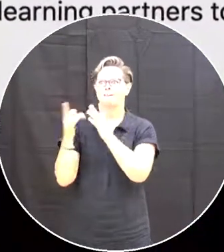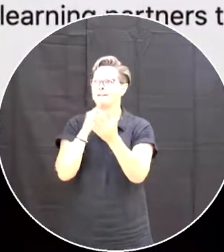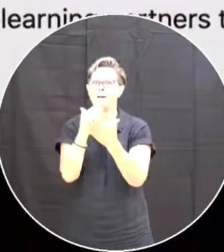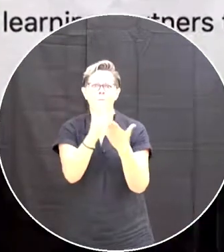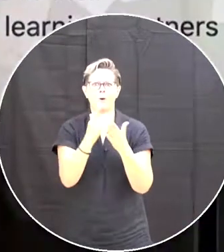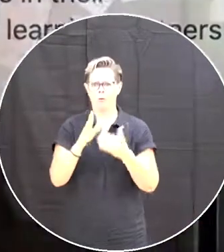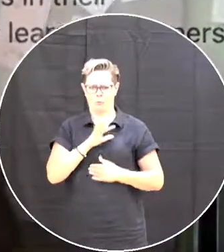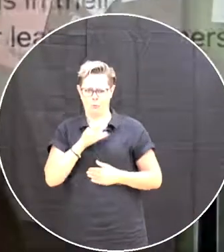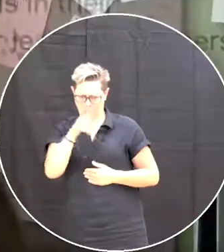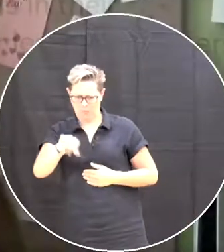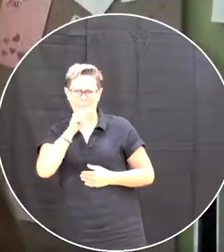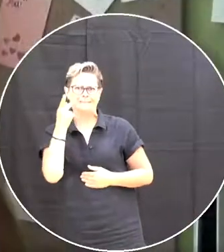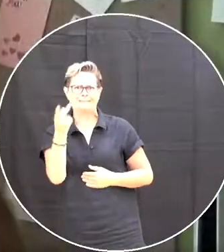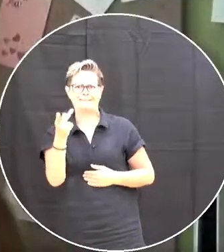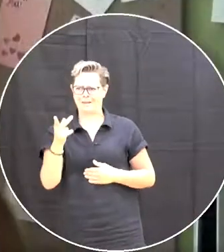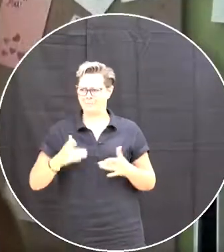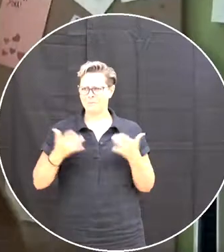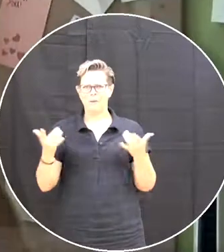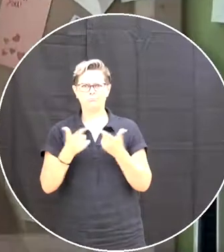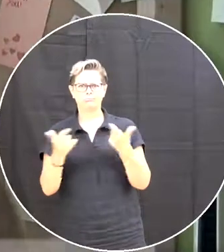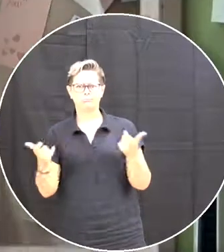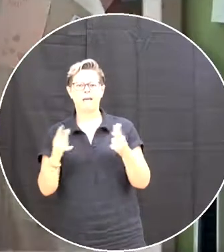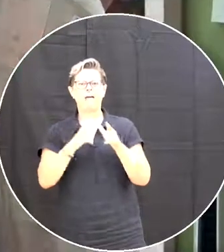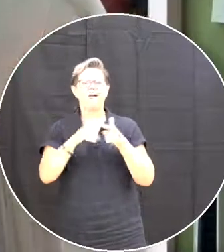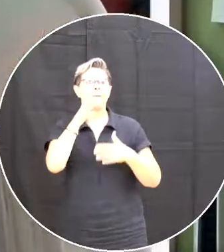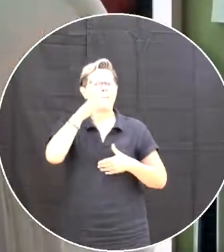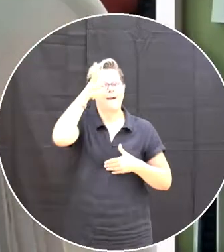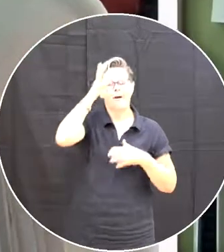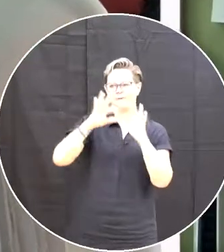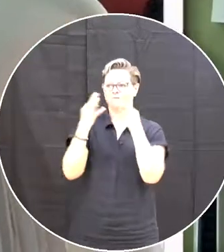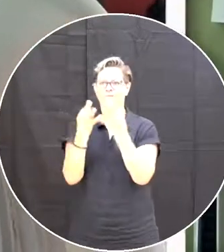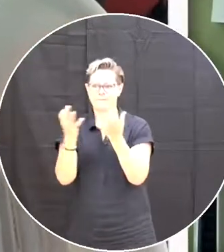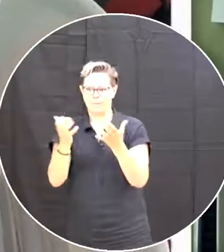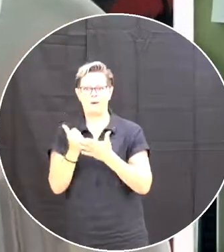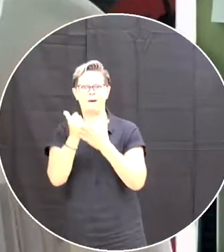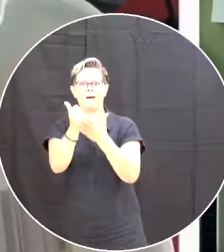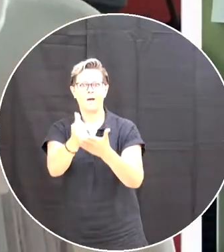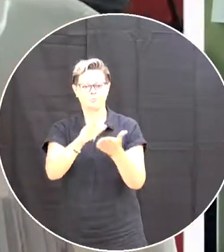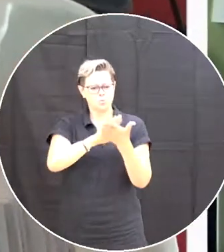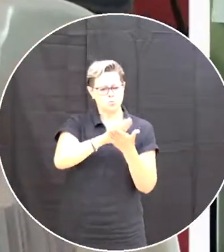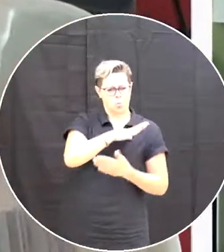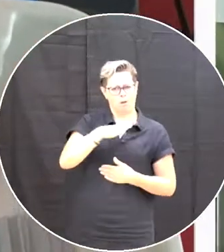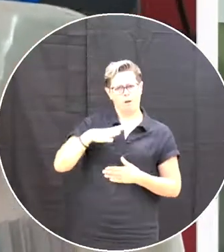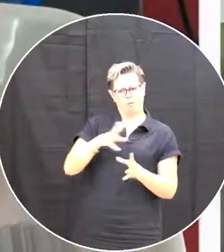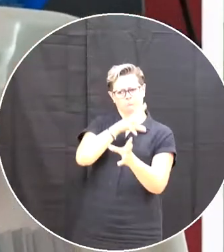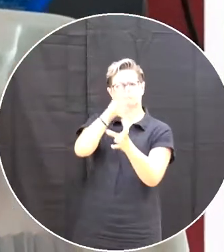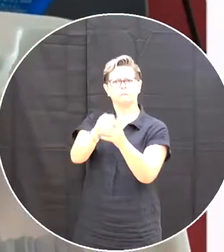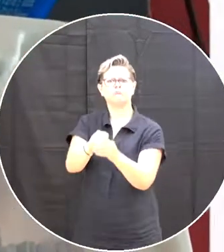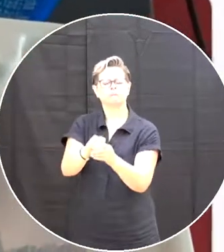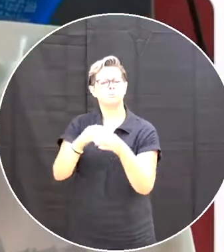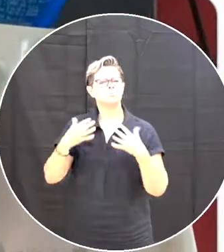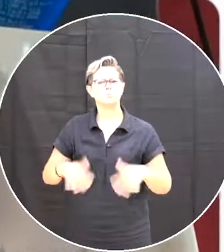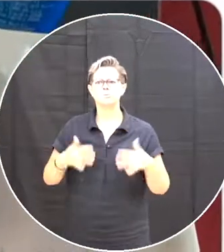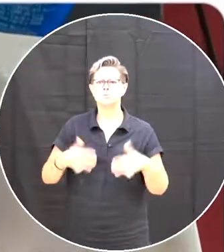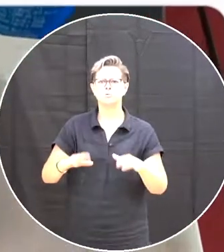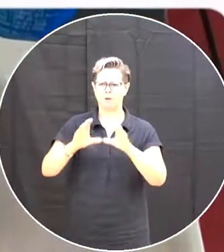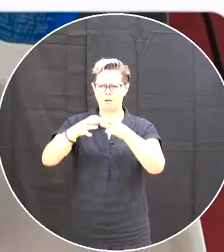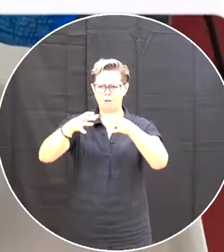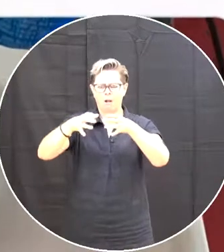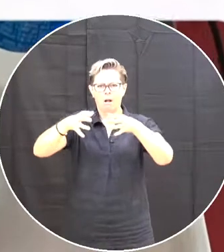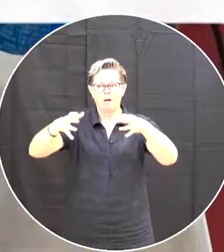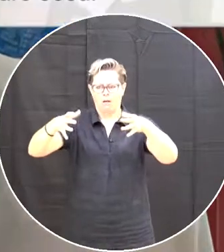the parents and families Wanting to help And we have our school council involved And then like it's just growing constantly